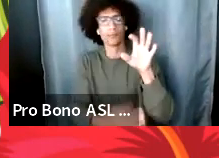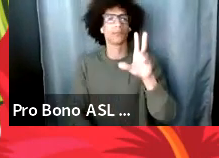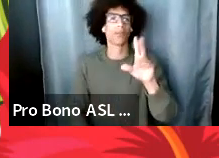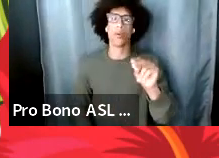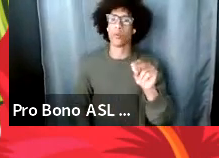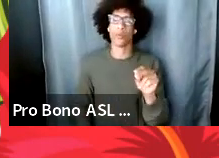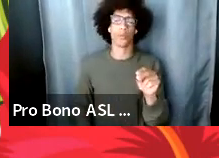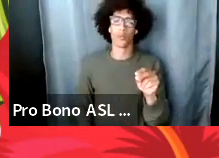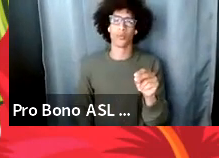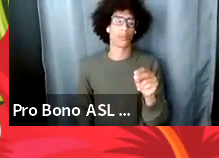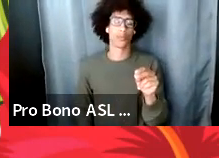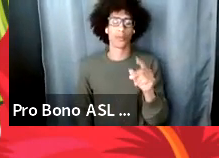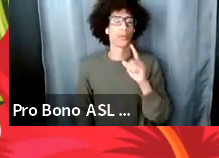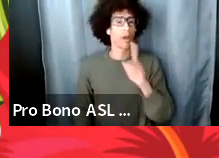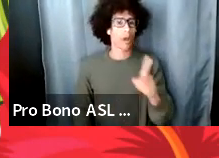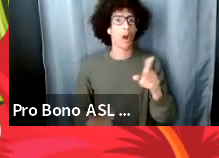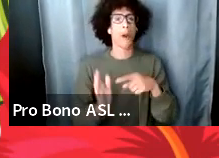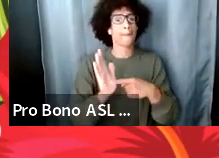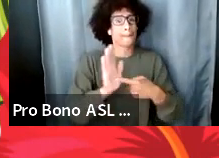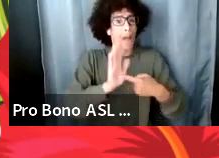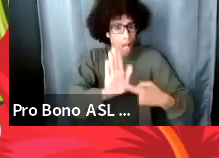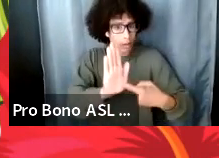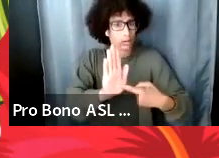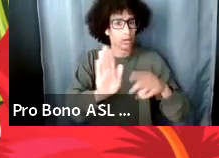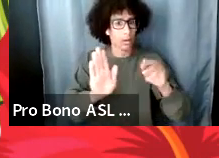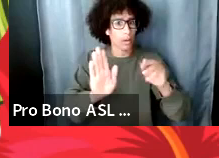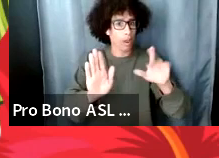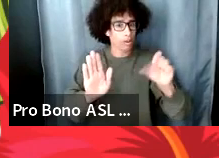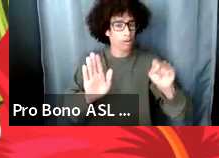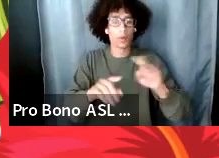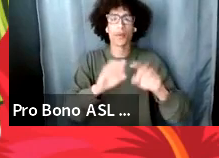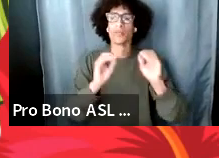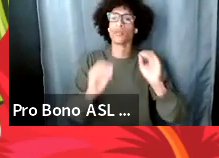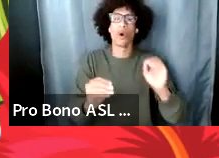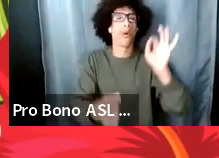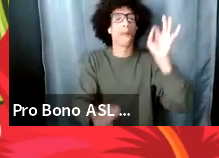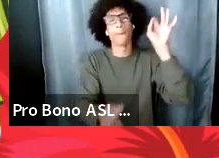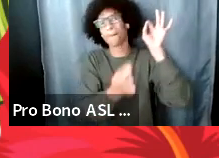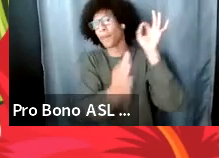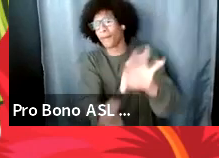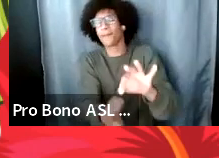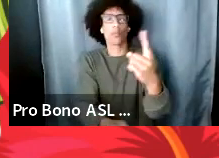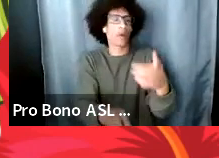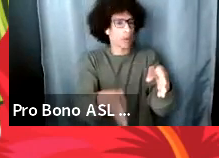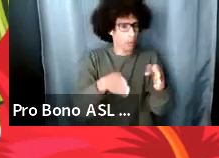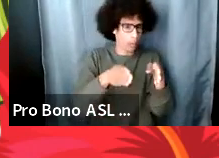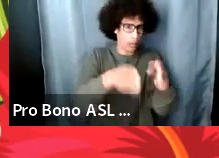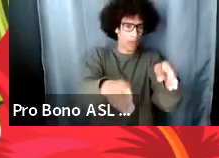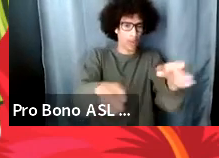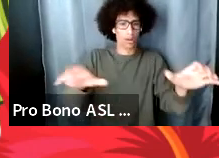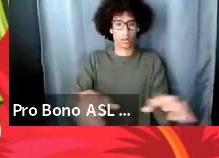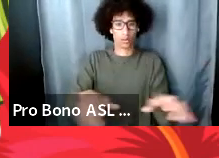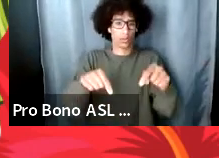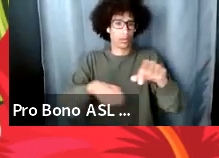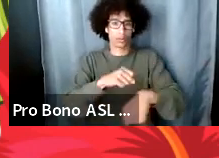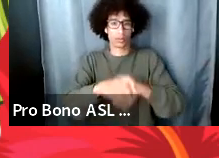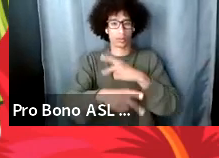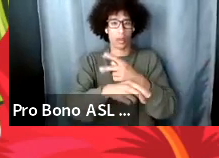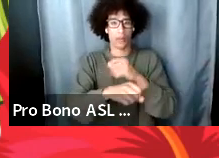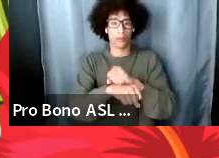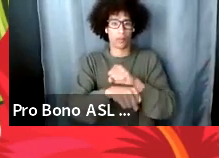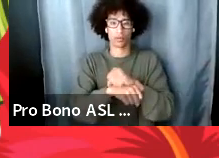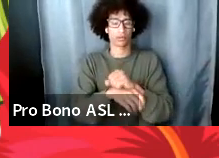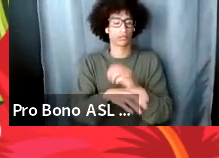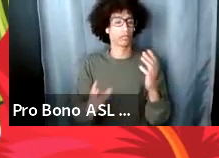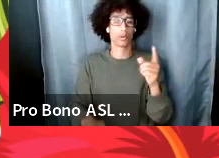that have come before us there are no formulas there is no one way one path to do this work you just be